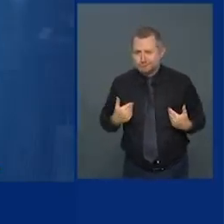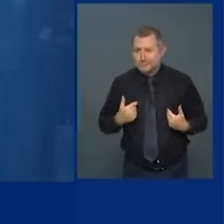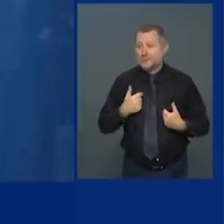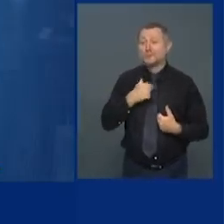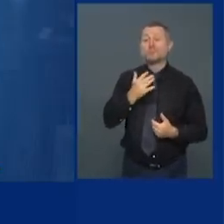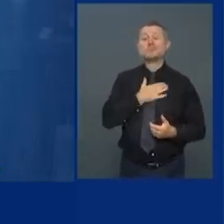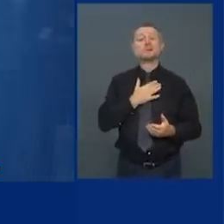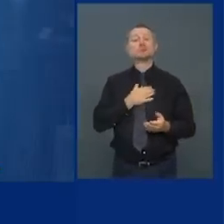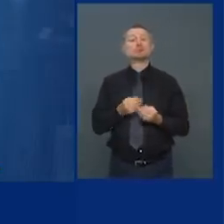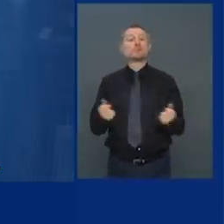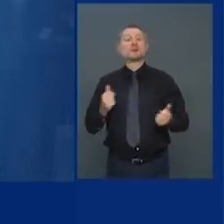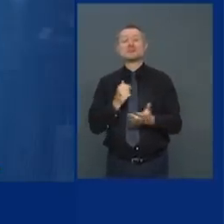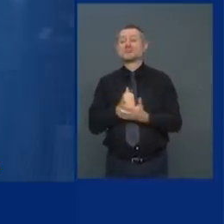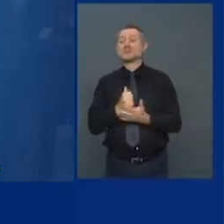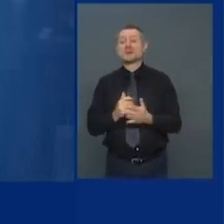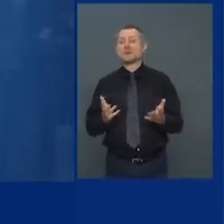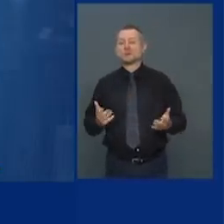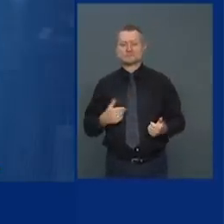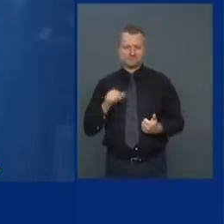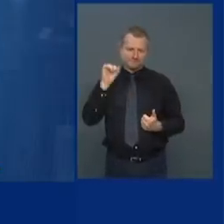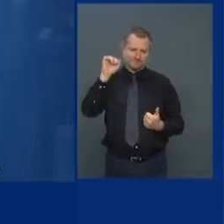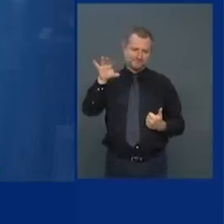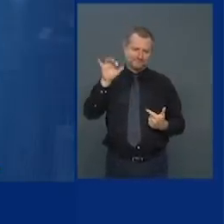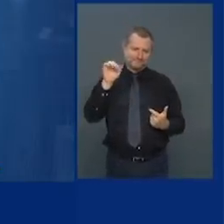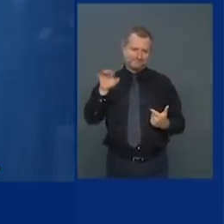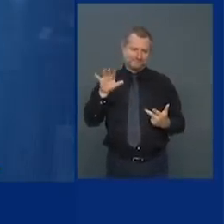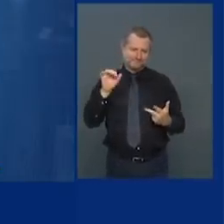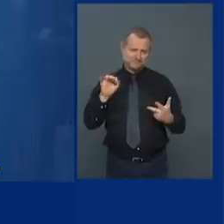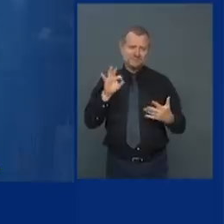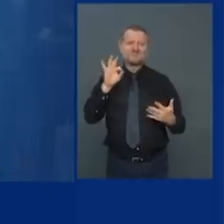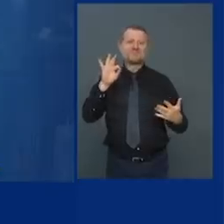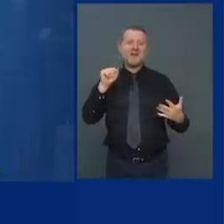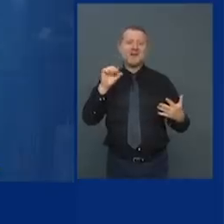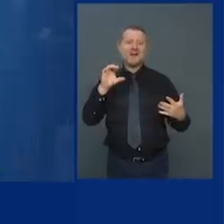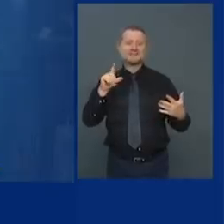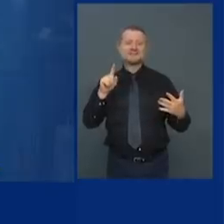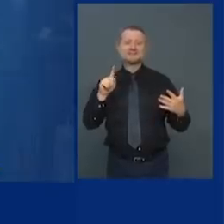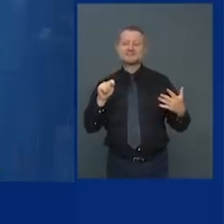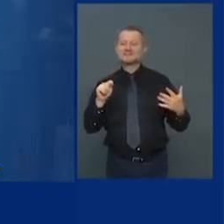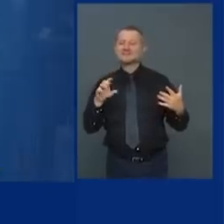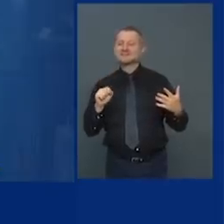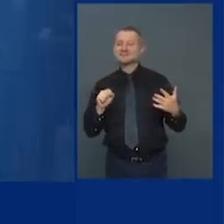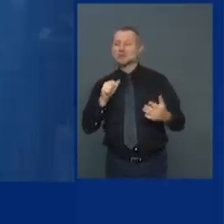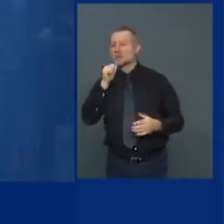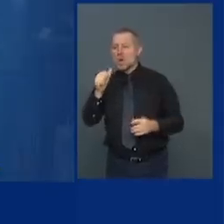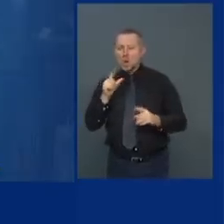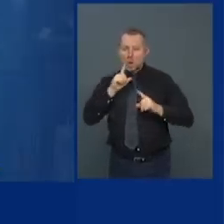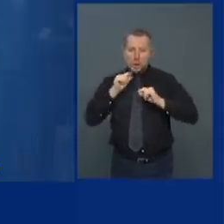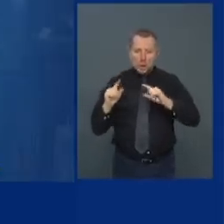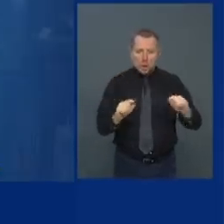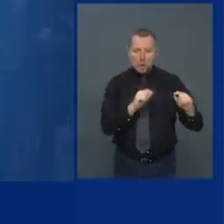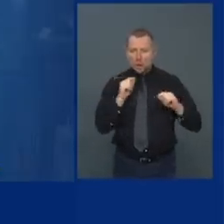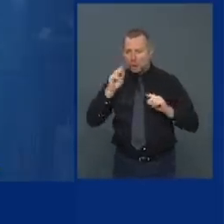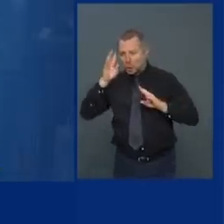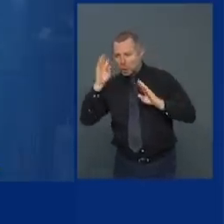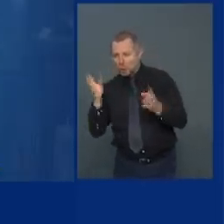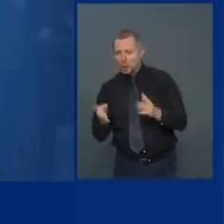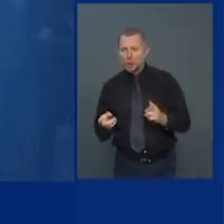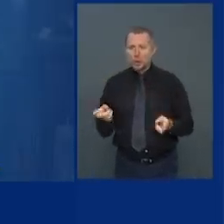Facts. Facts, not rumors, not hearsay, not